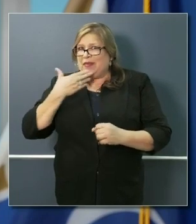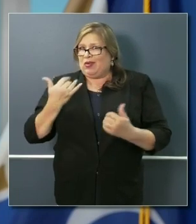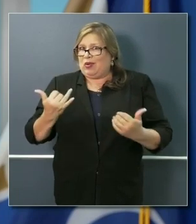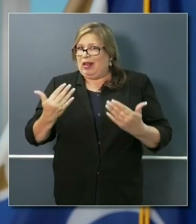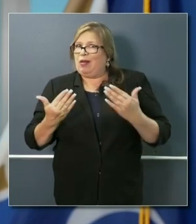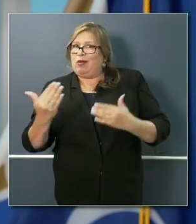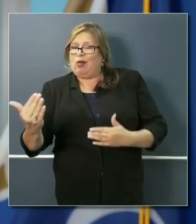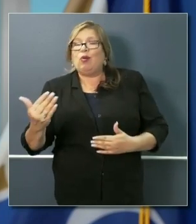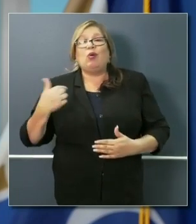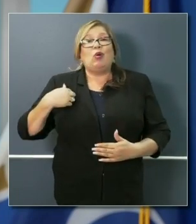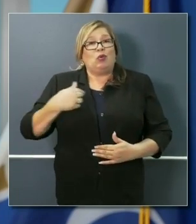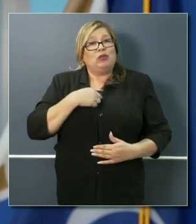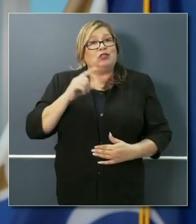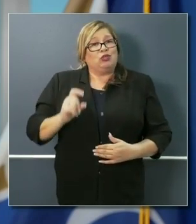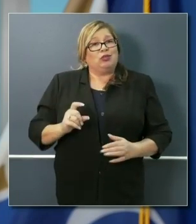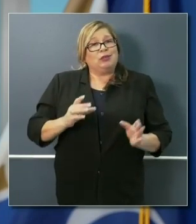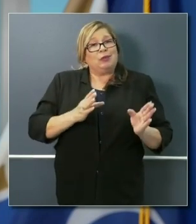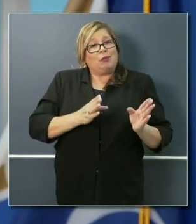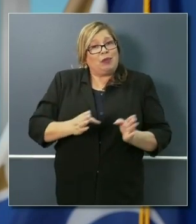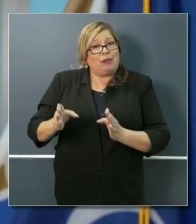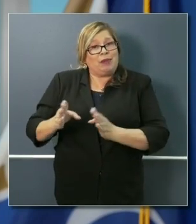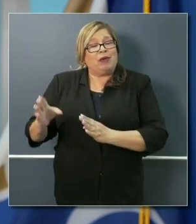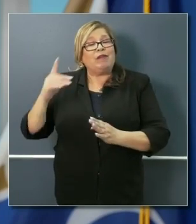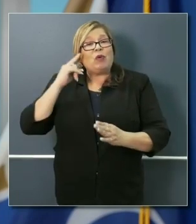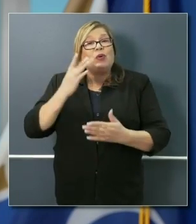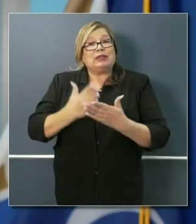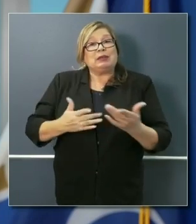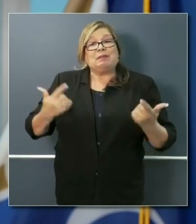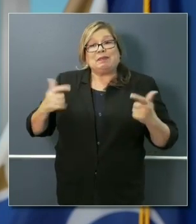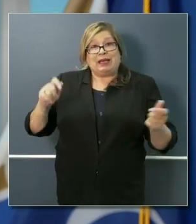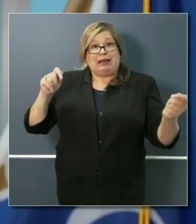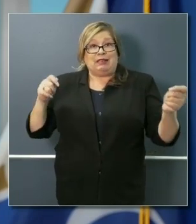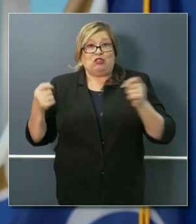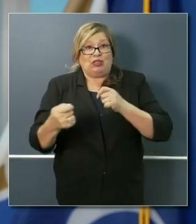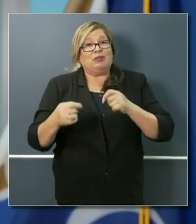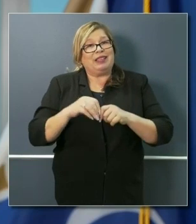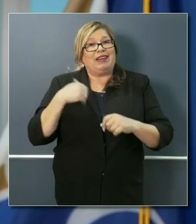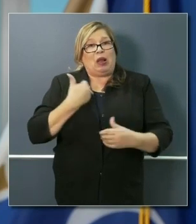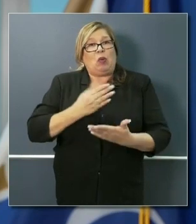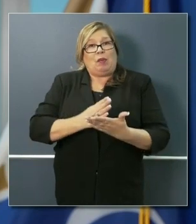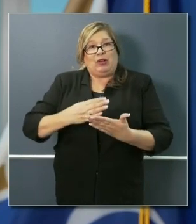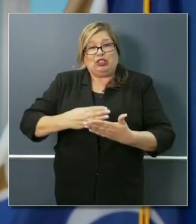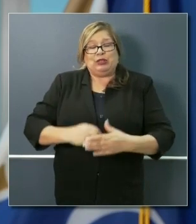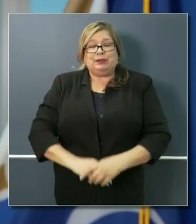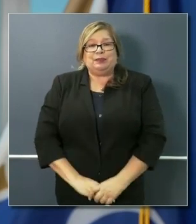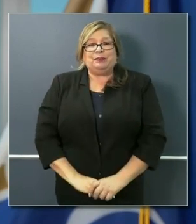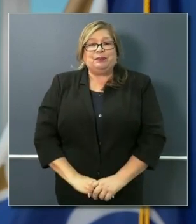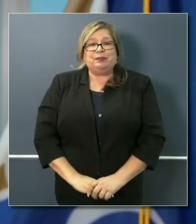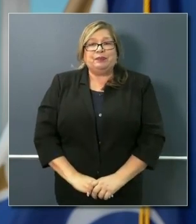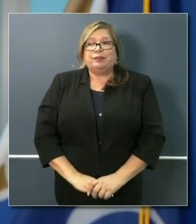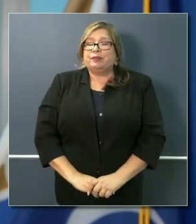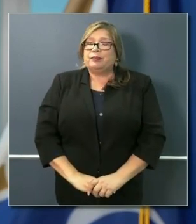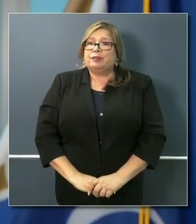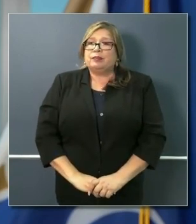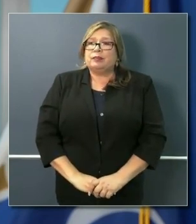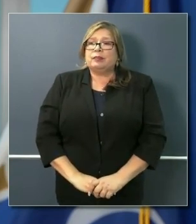I think we should be prepared for substantial adjustments in our budget. Kathleen Renane, AP.